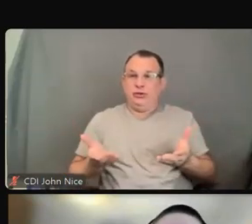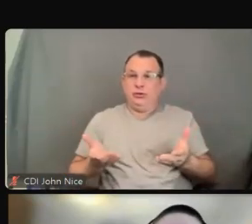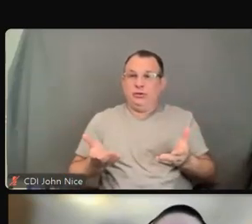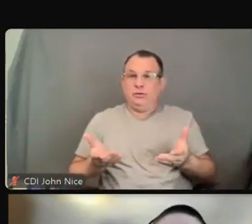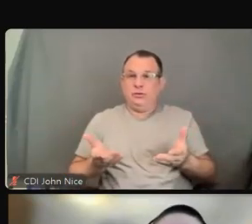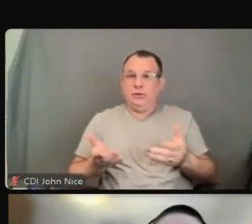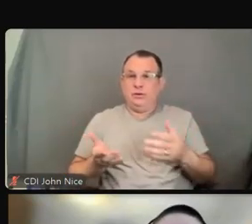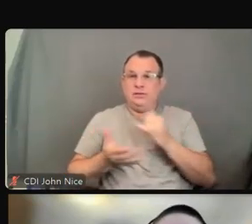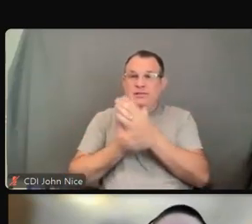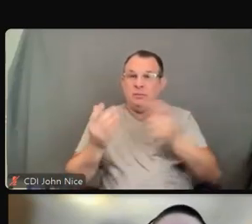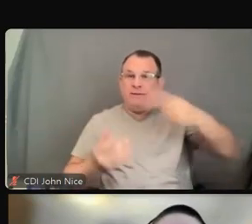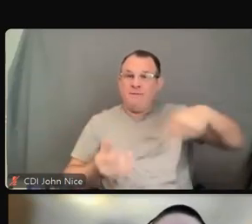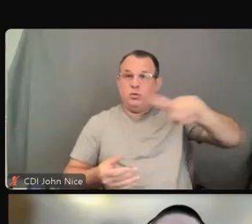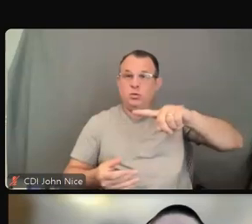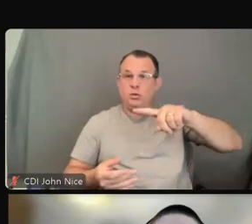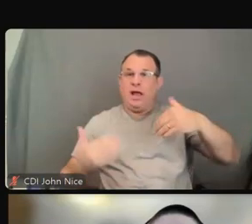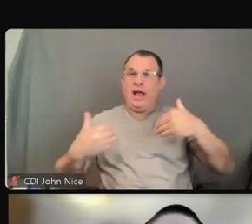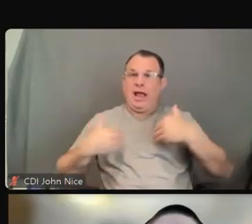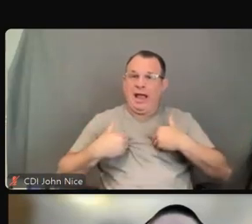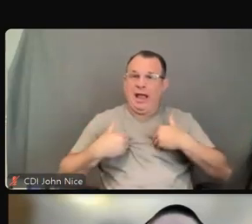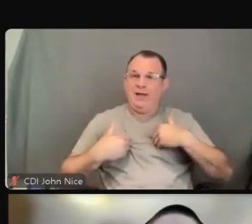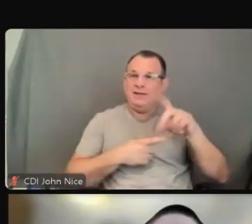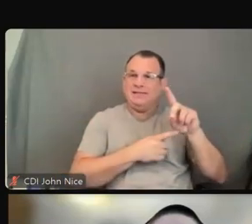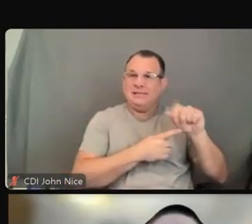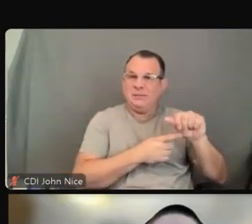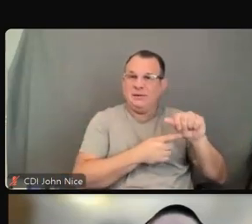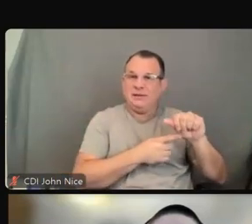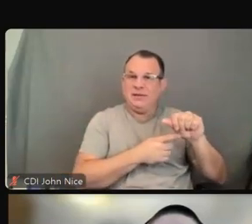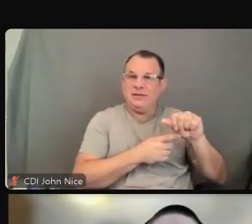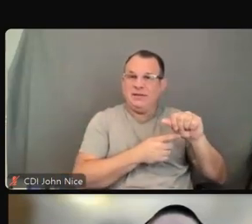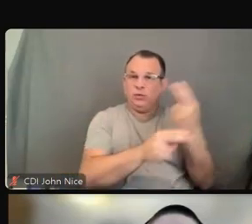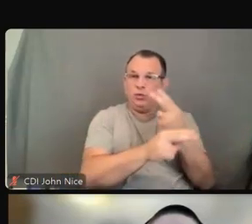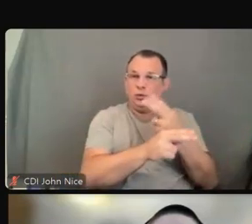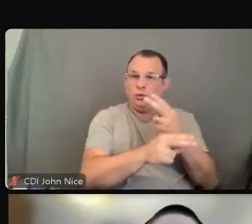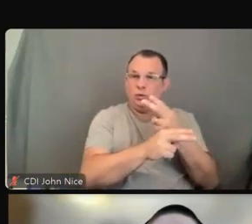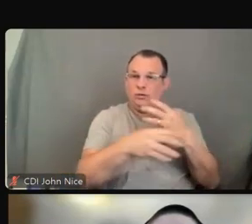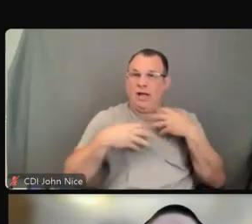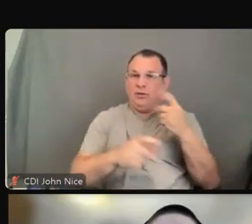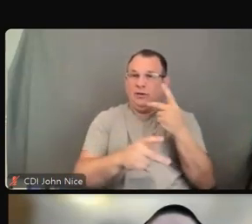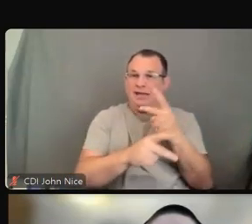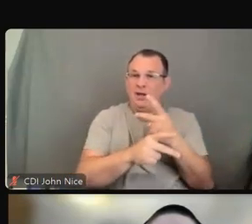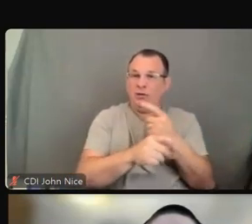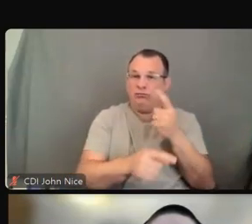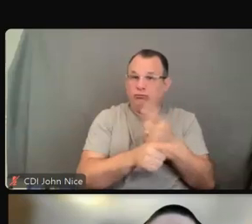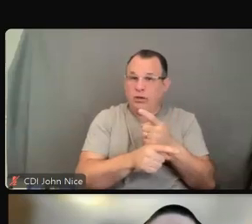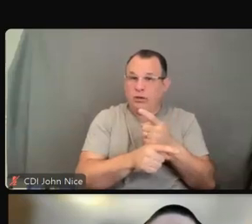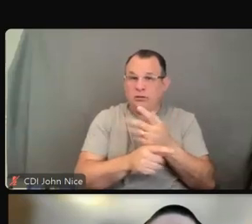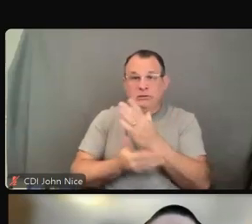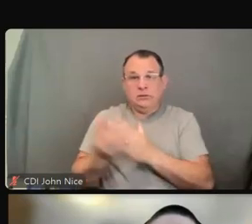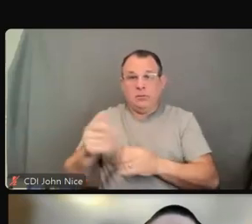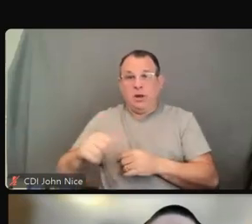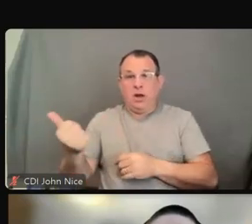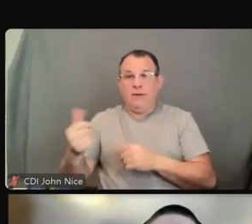individuals with disabilities who are accessing healthcare. And I think that some of you are also from the healthcare community.